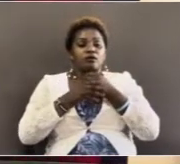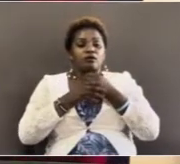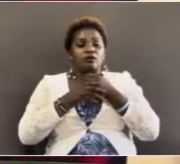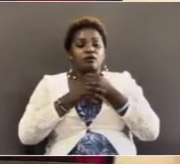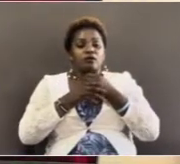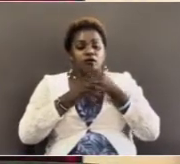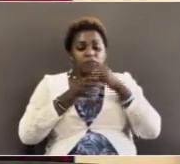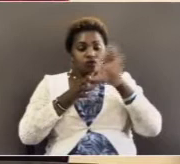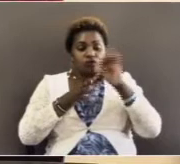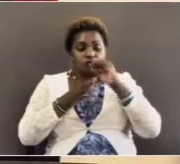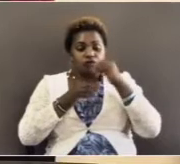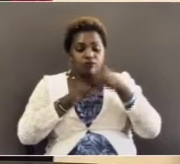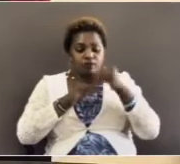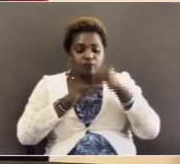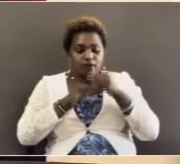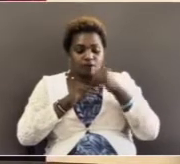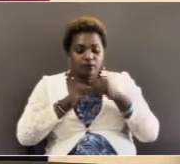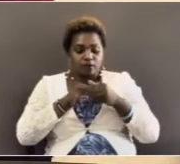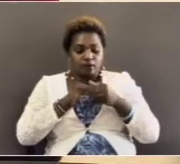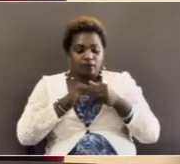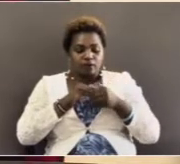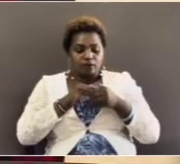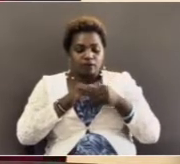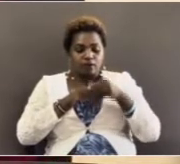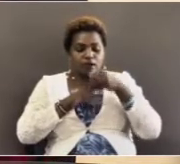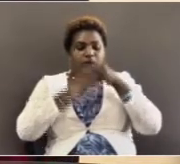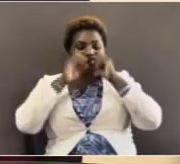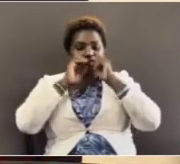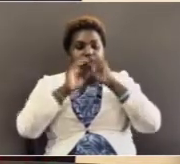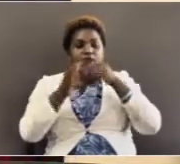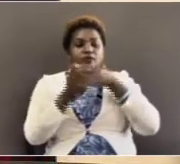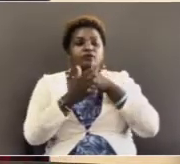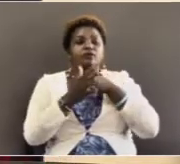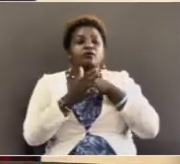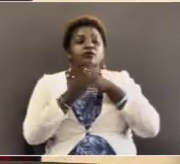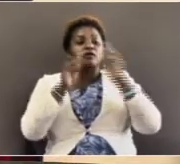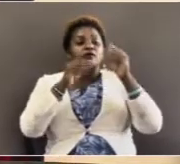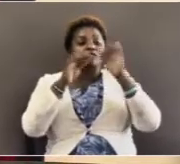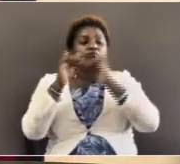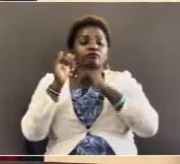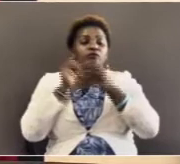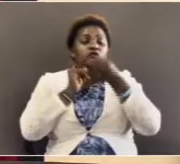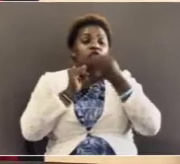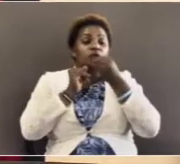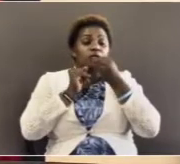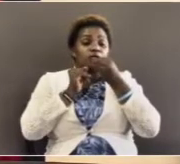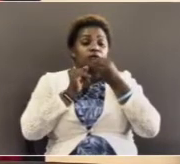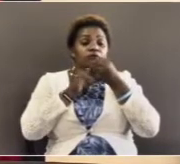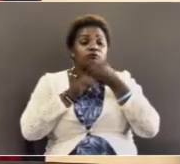And he took the bread and he blessed it. And he gave it to them.